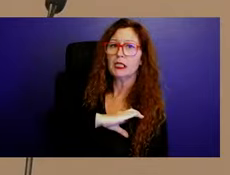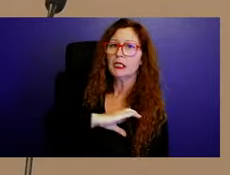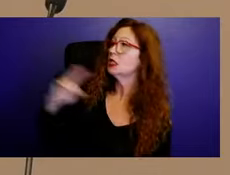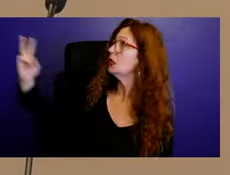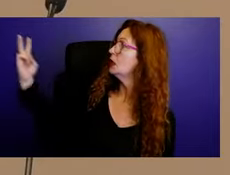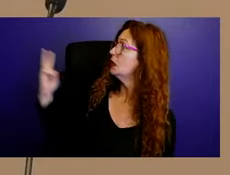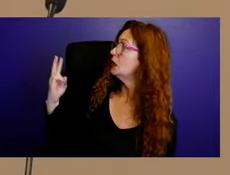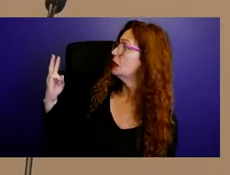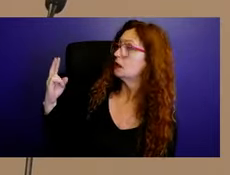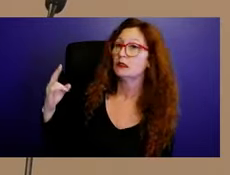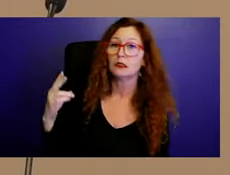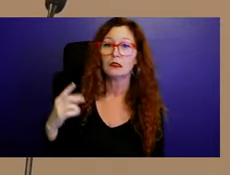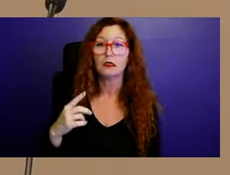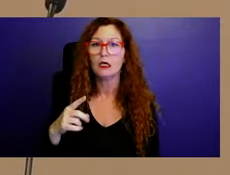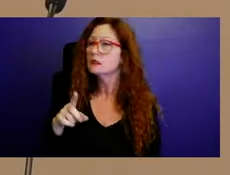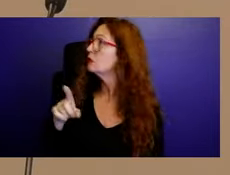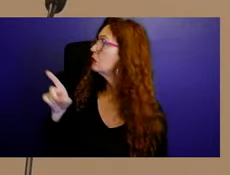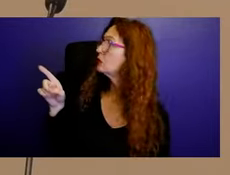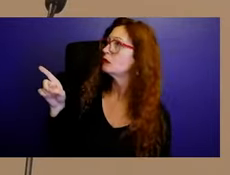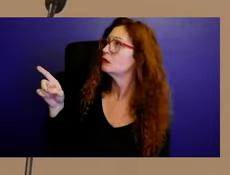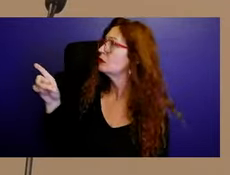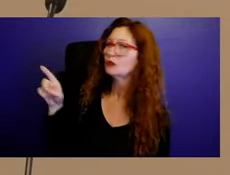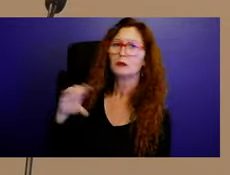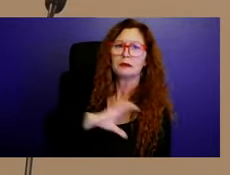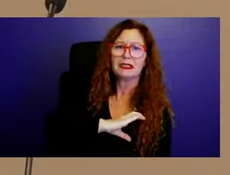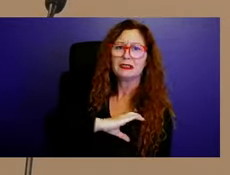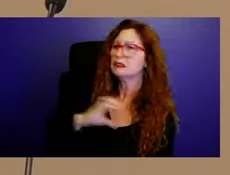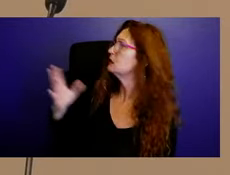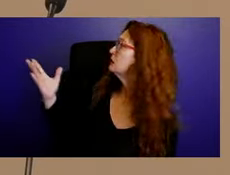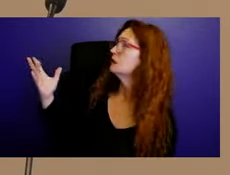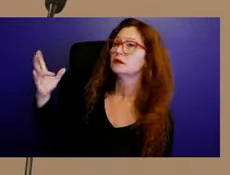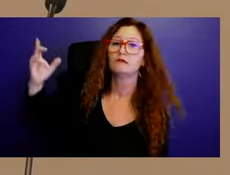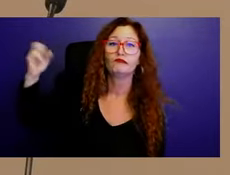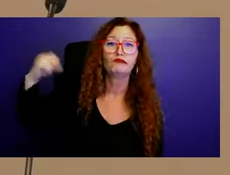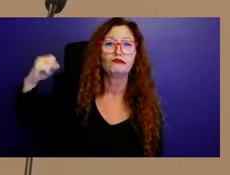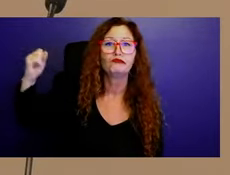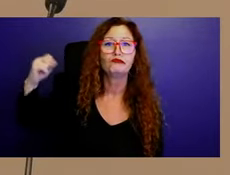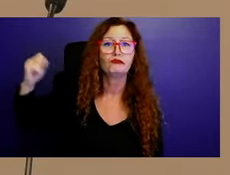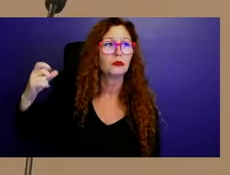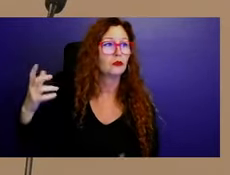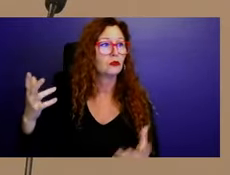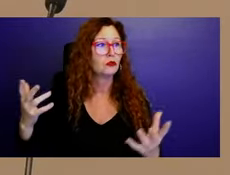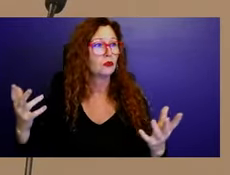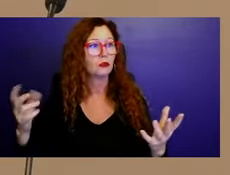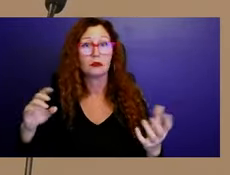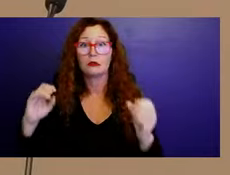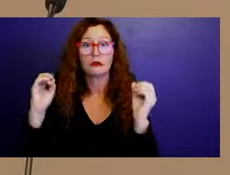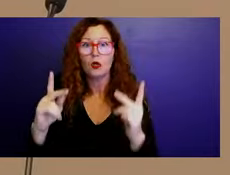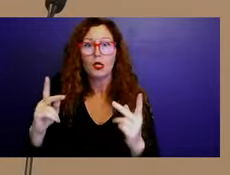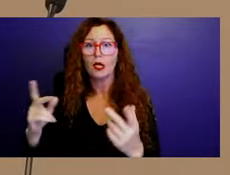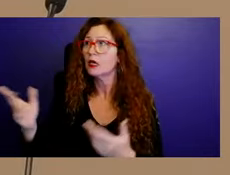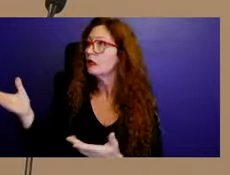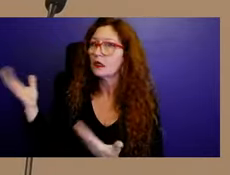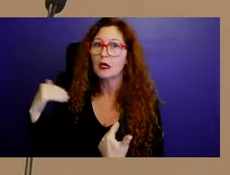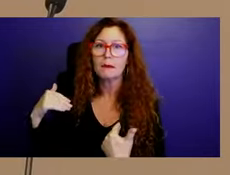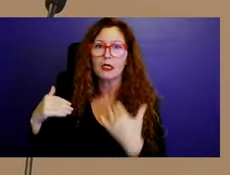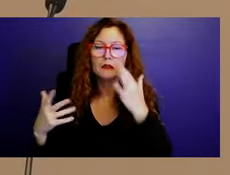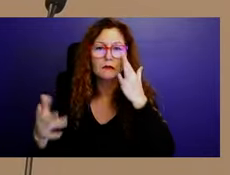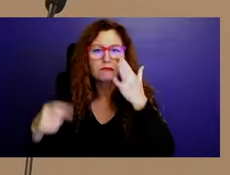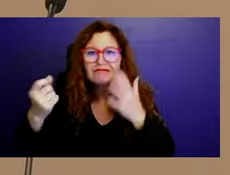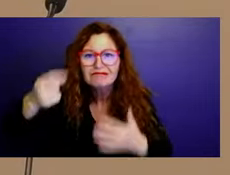mm-hmm. And I said, well, I mean, they're already in. I said, all right, come in. I didn't know why they were there.